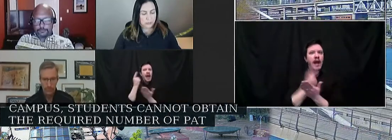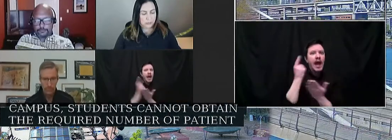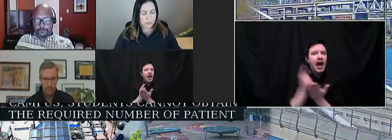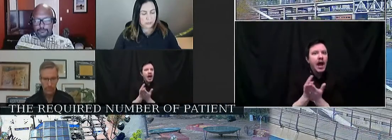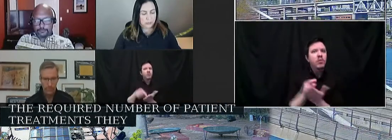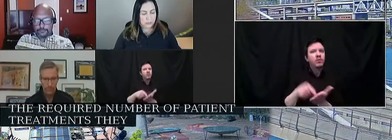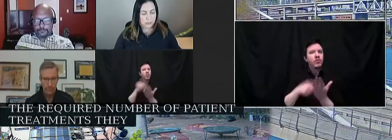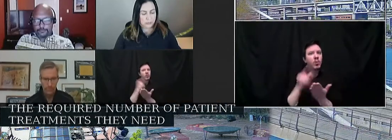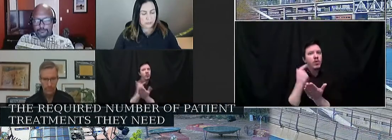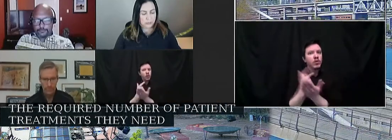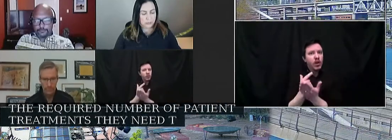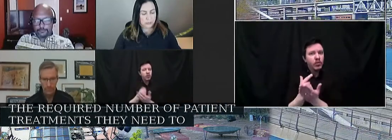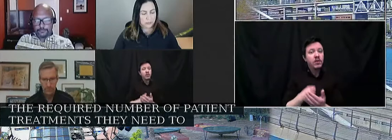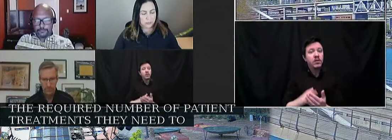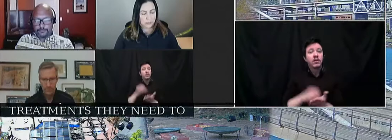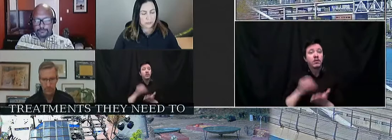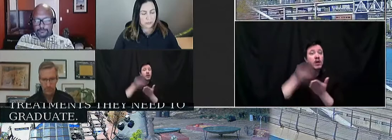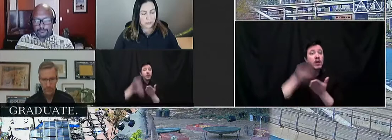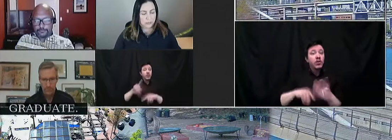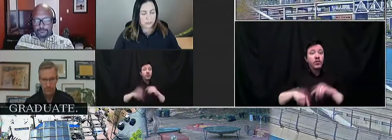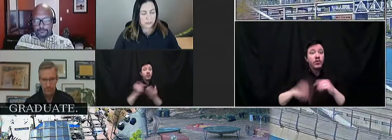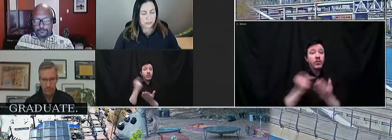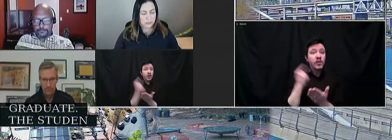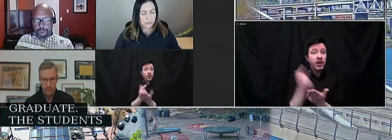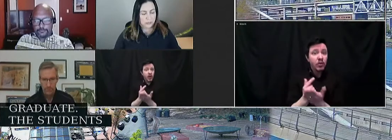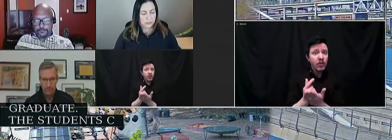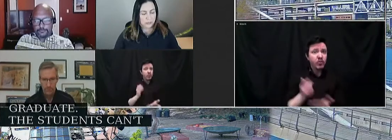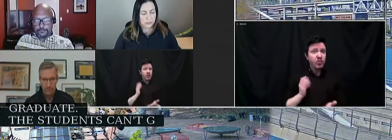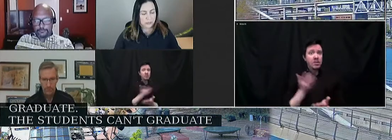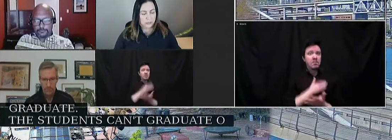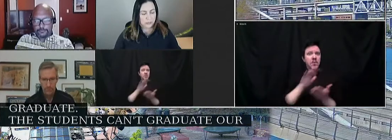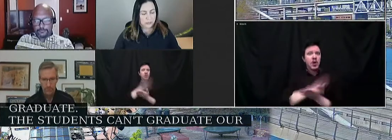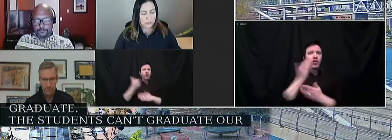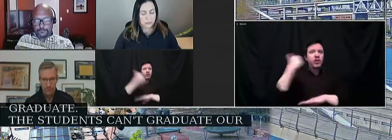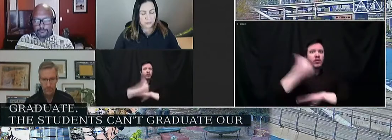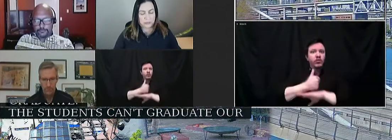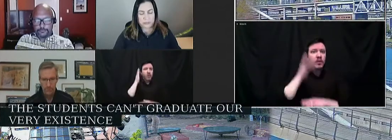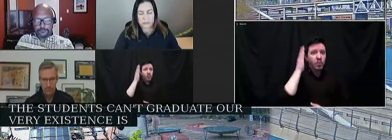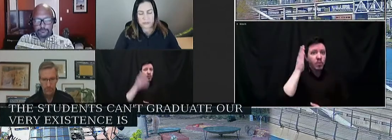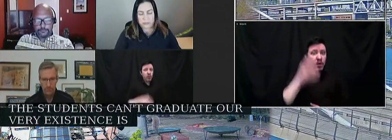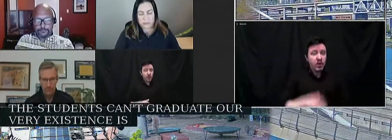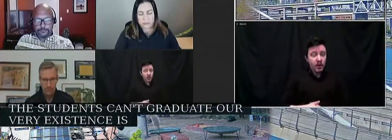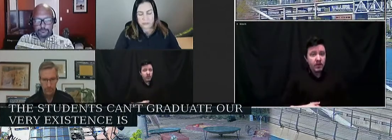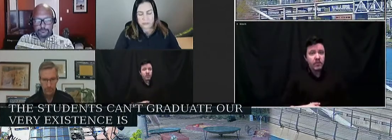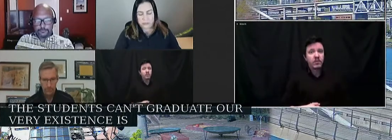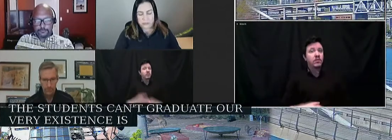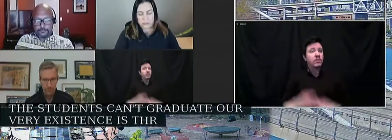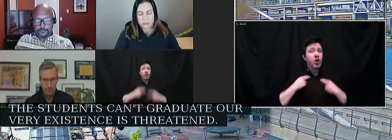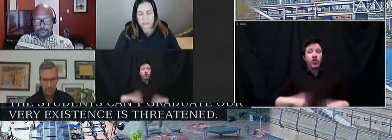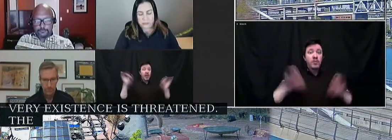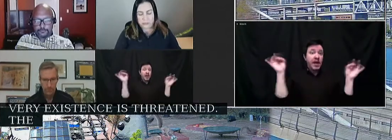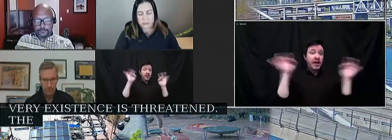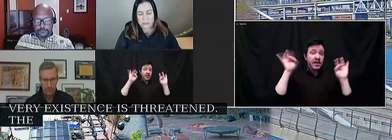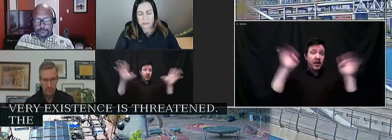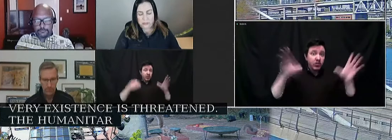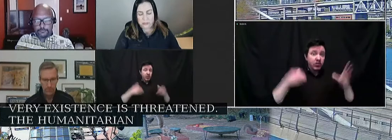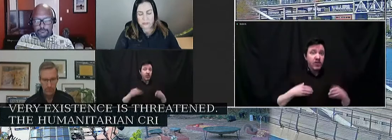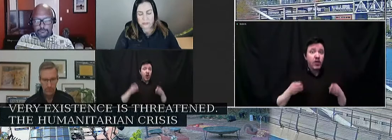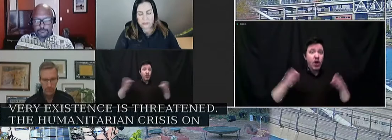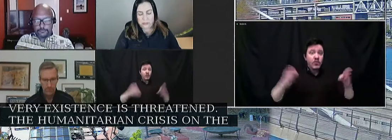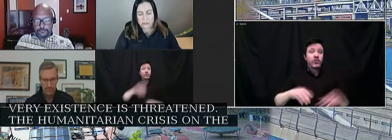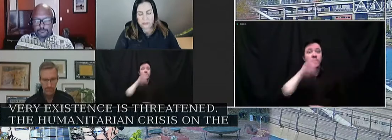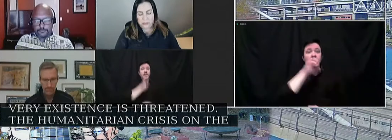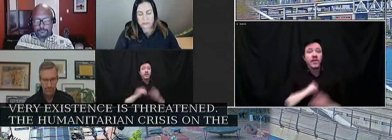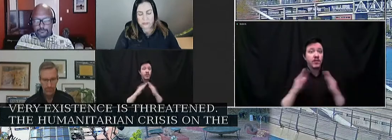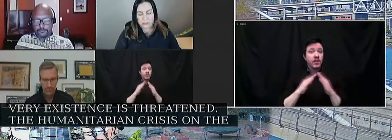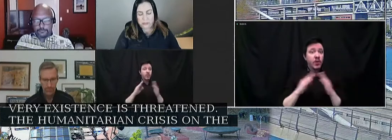graduate. If students can't graduate, our very existence is threatened. A humanitarian crisis on the streets of Old Town is rapidly becoming